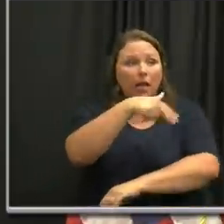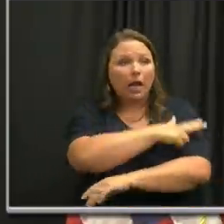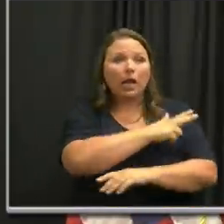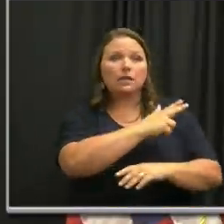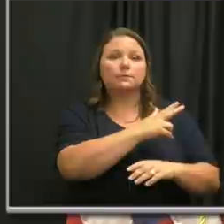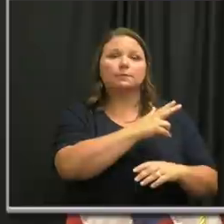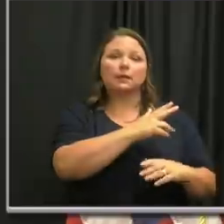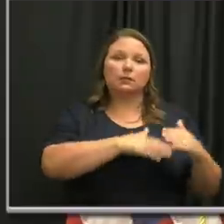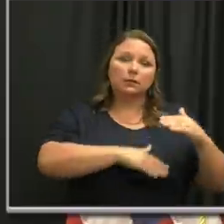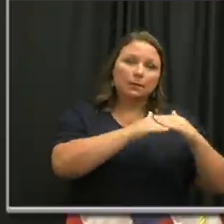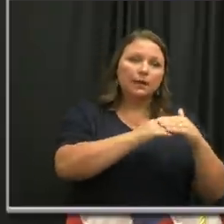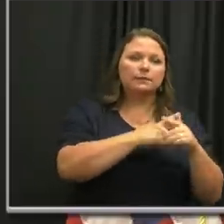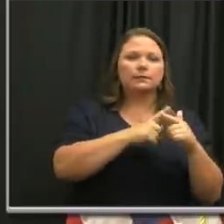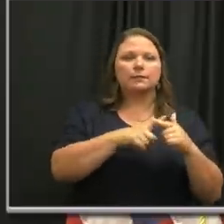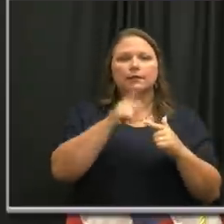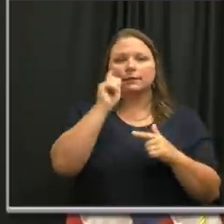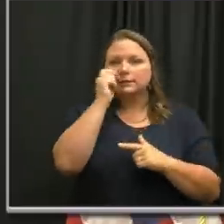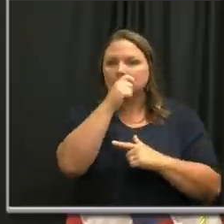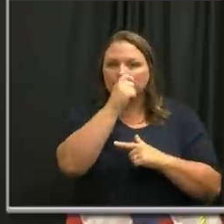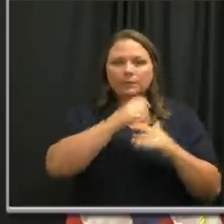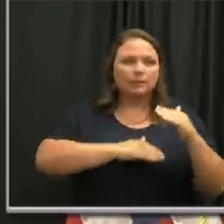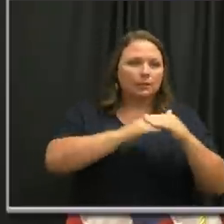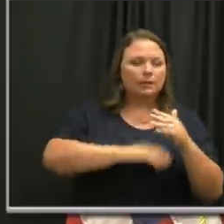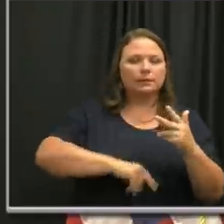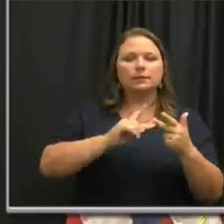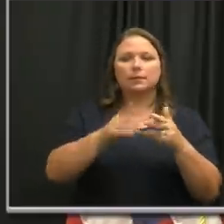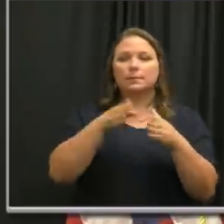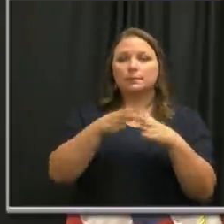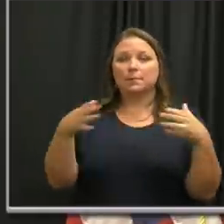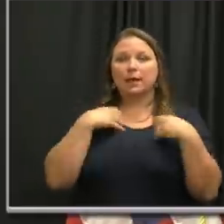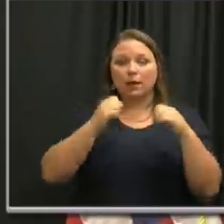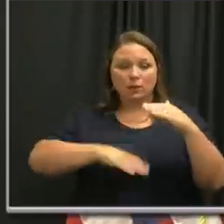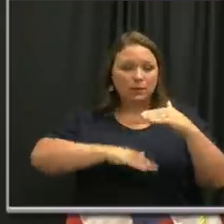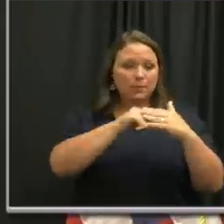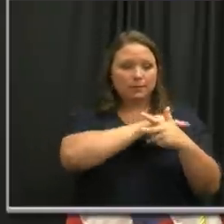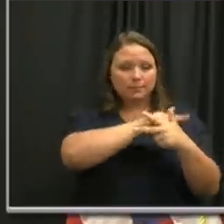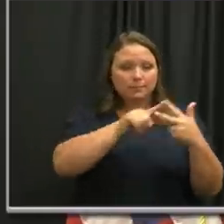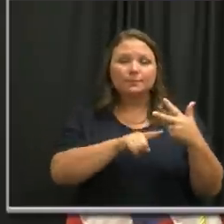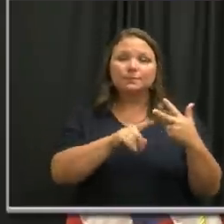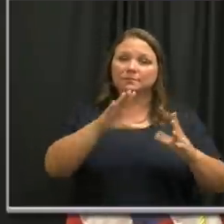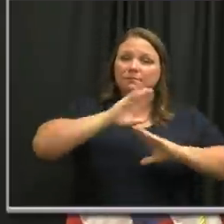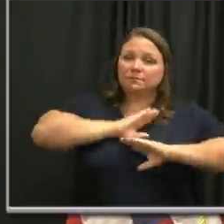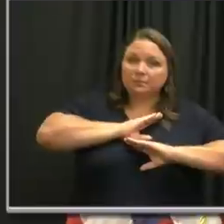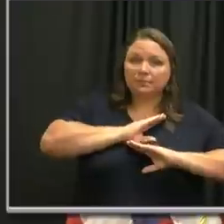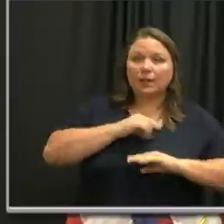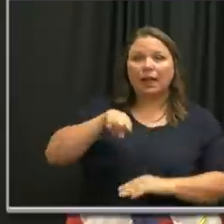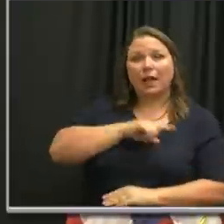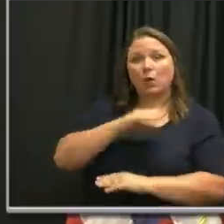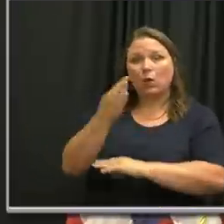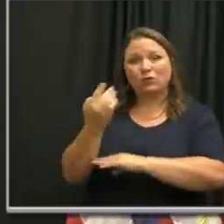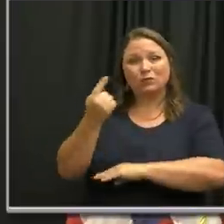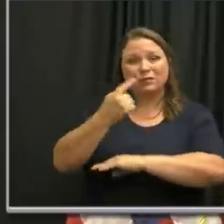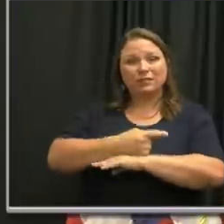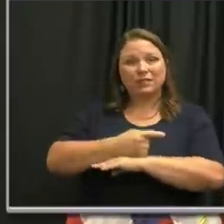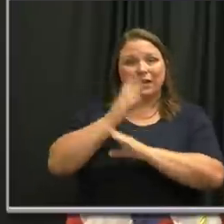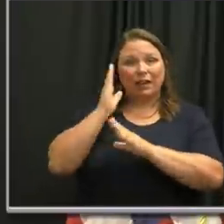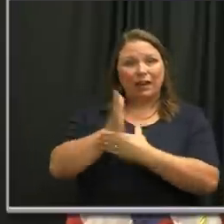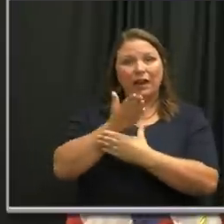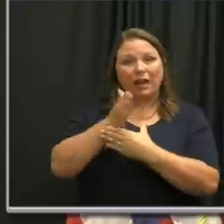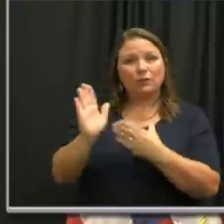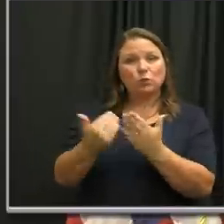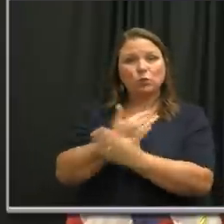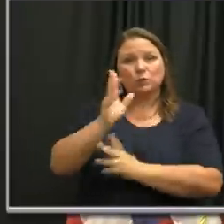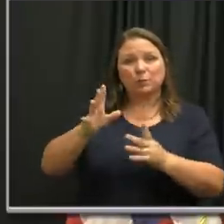capacity, testing capacity, and public health capacity are all satisfactory, our 14-day rolling average of new